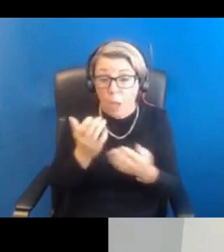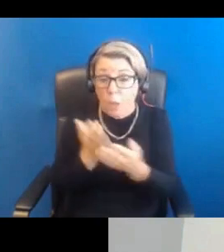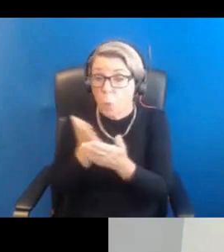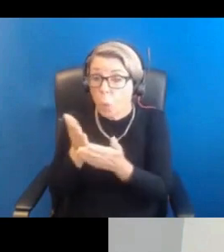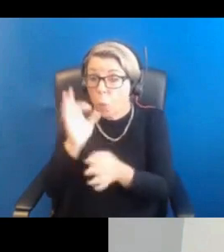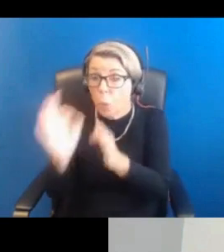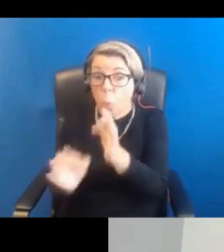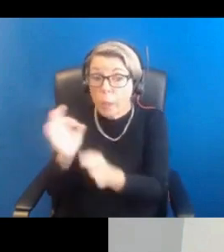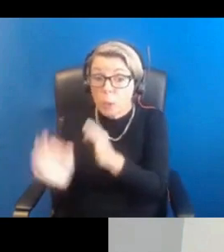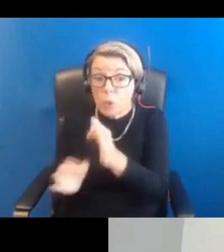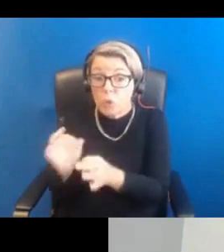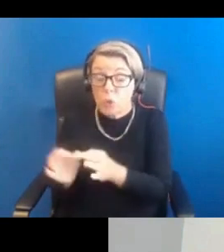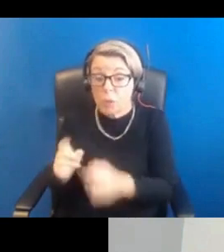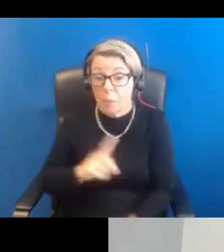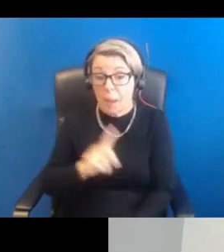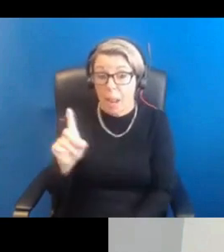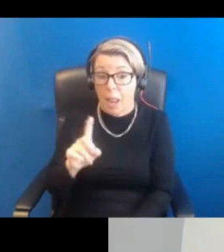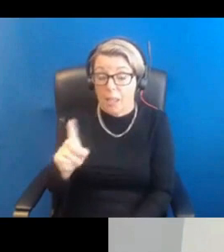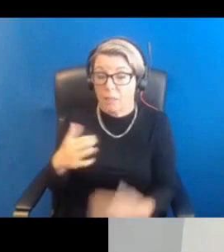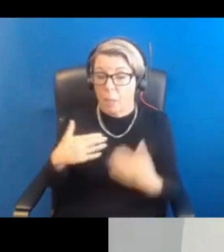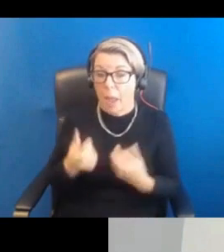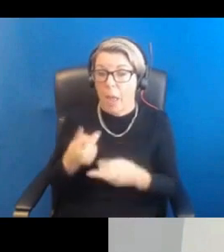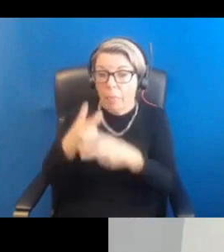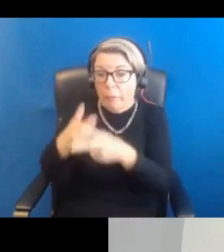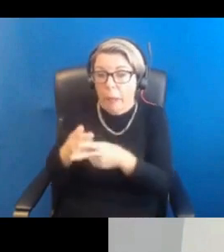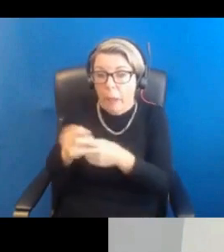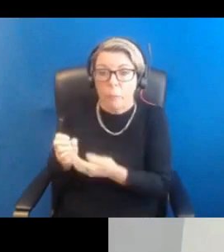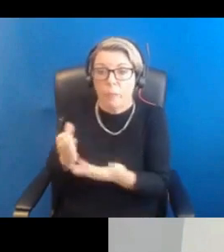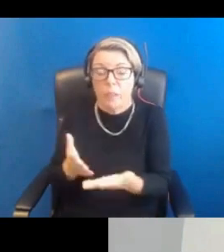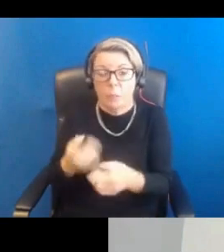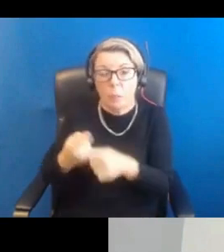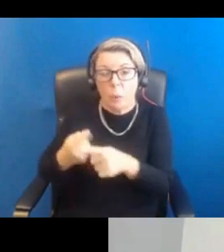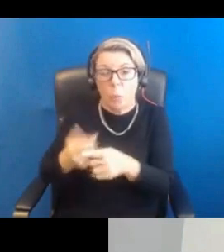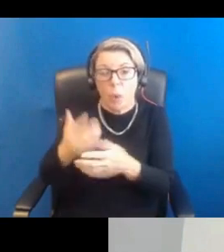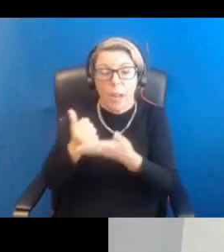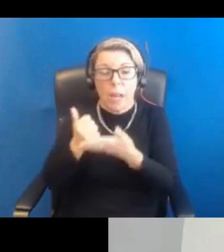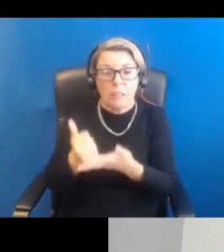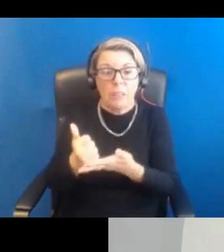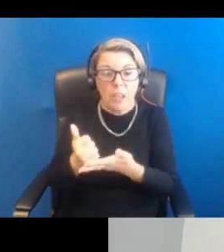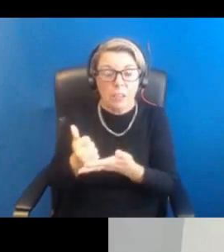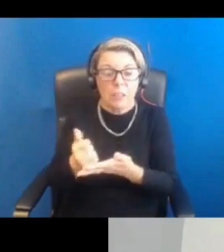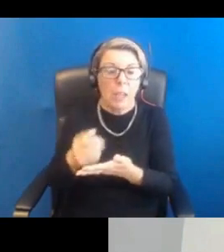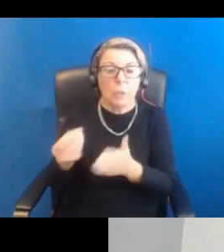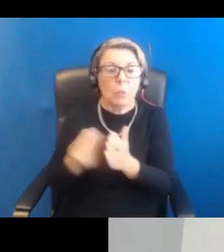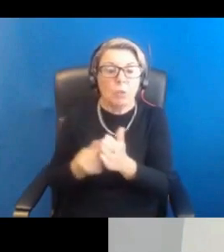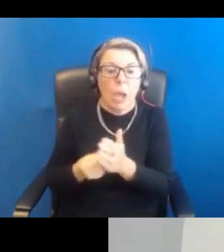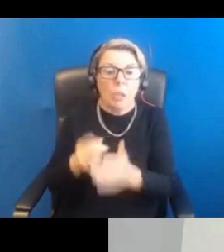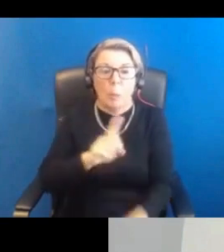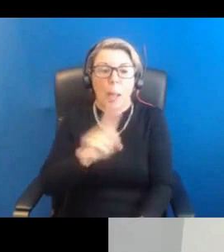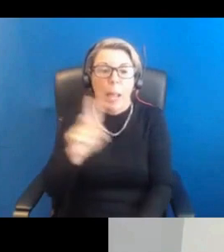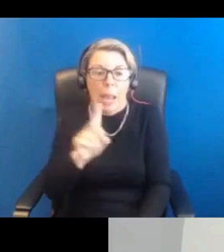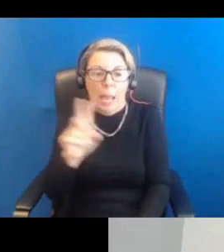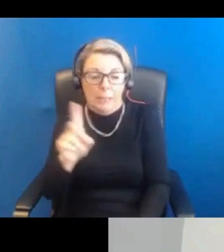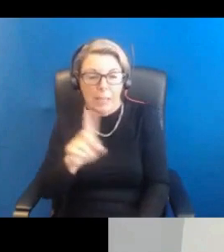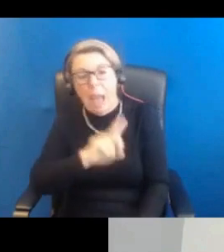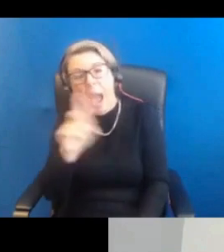questions that have come in from health care providers to give quick advice to give them at no charge at the end of